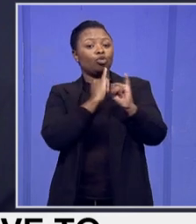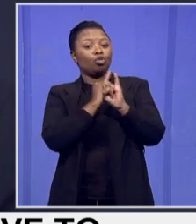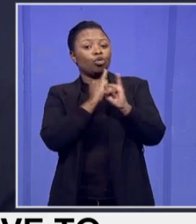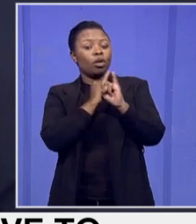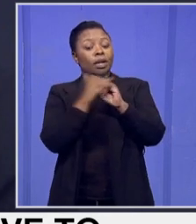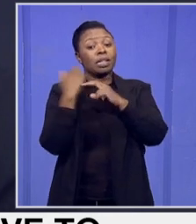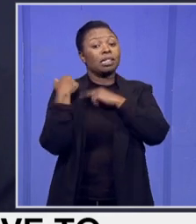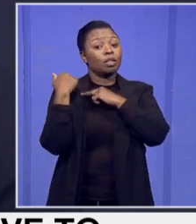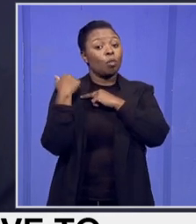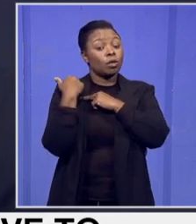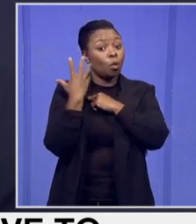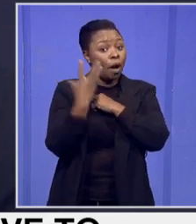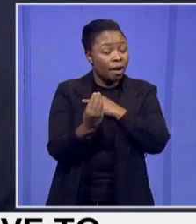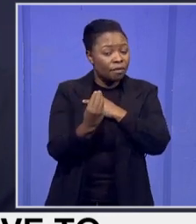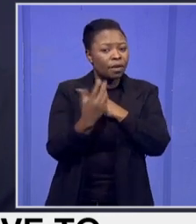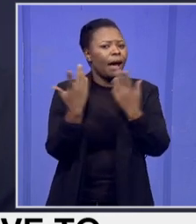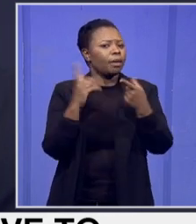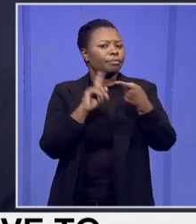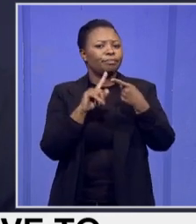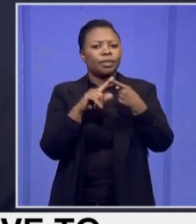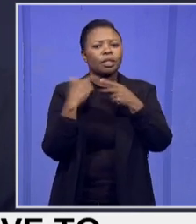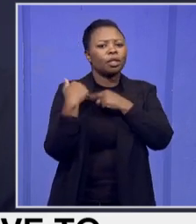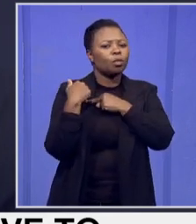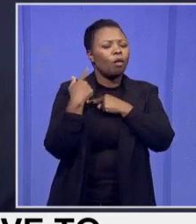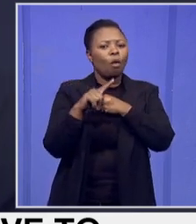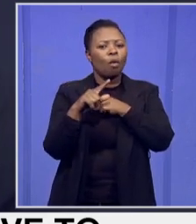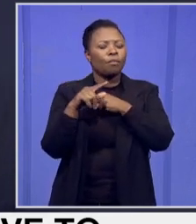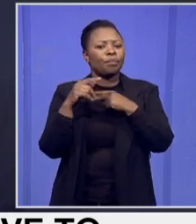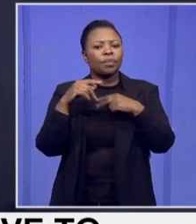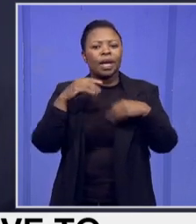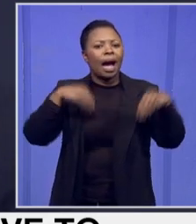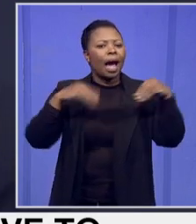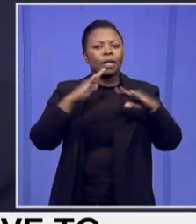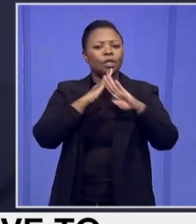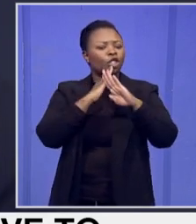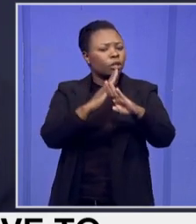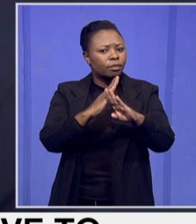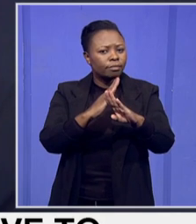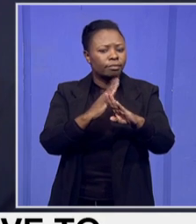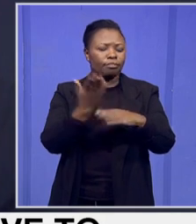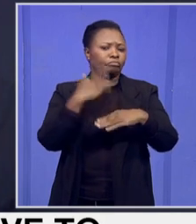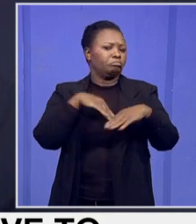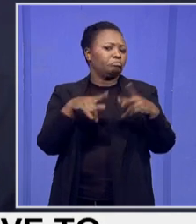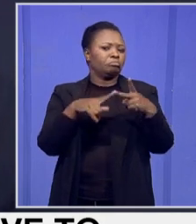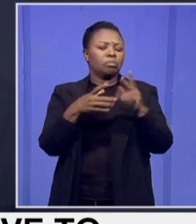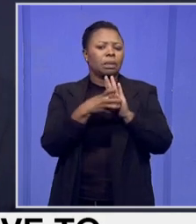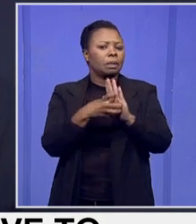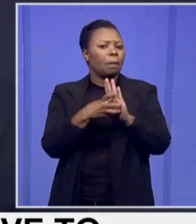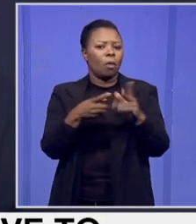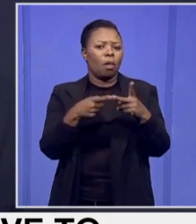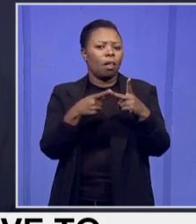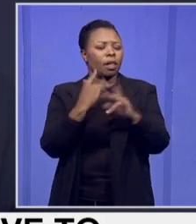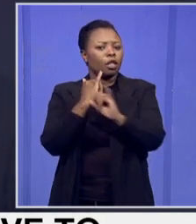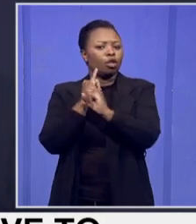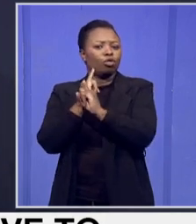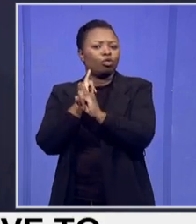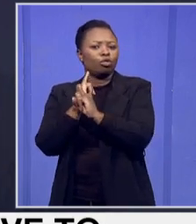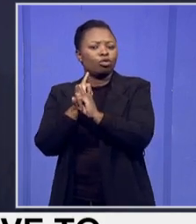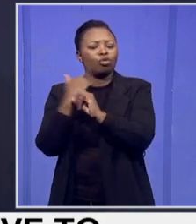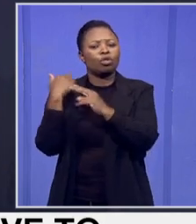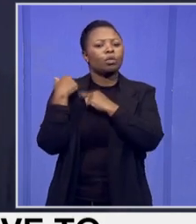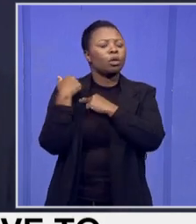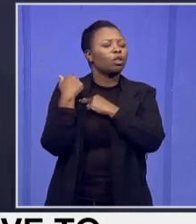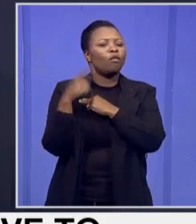that are responsible for anti-corruption measures, for instance, institutions that are responsible